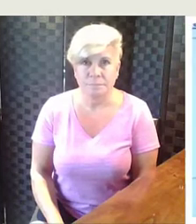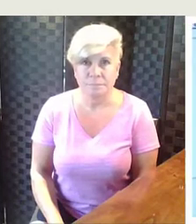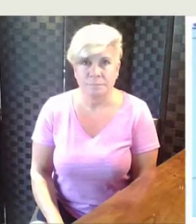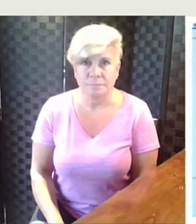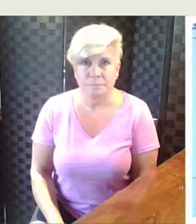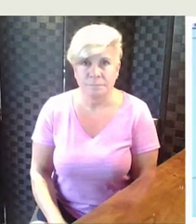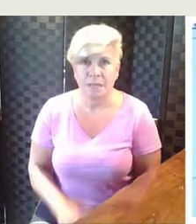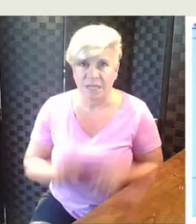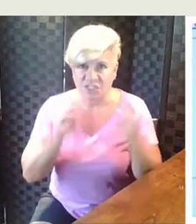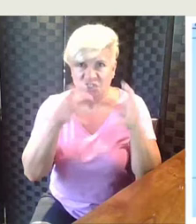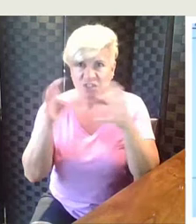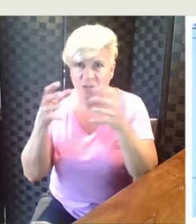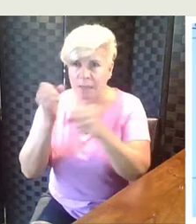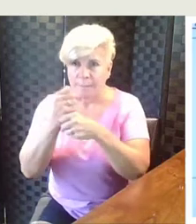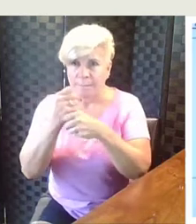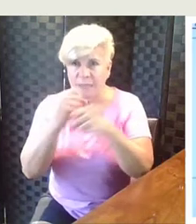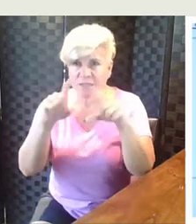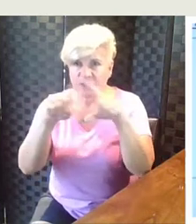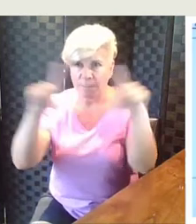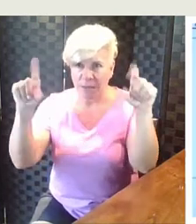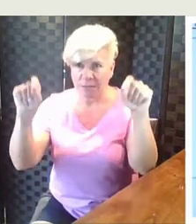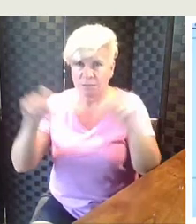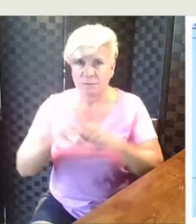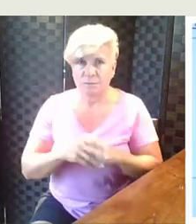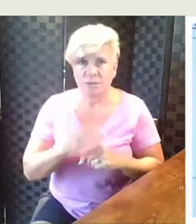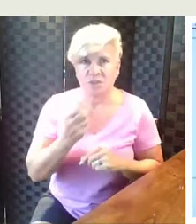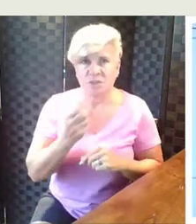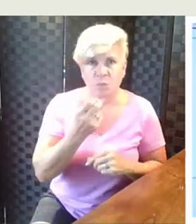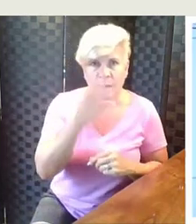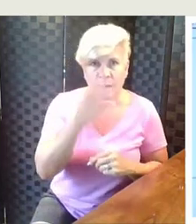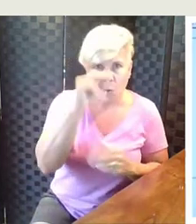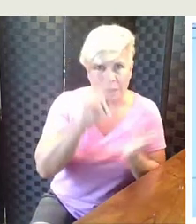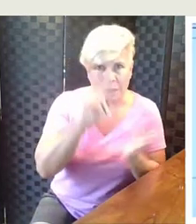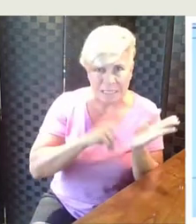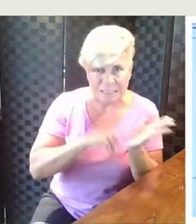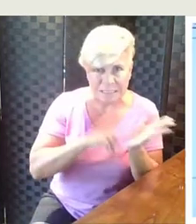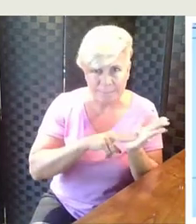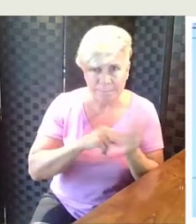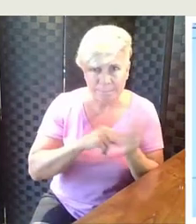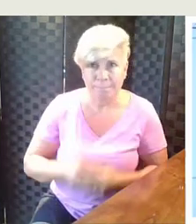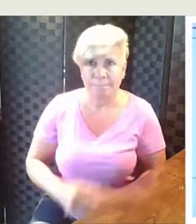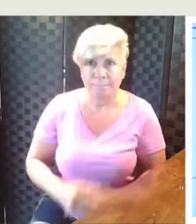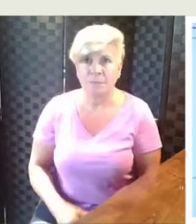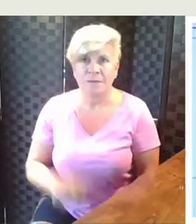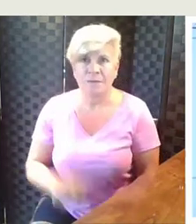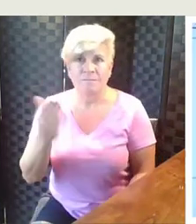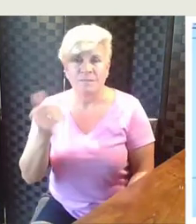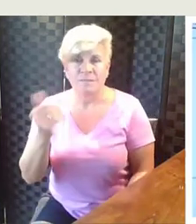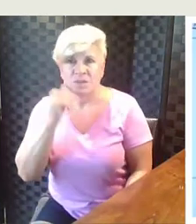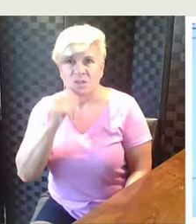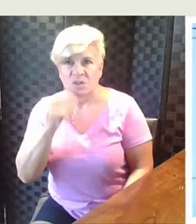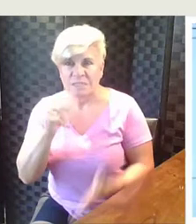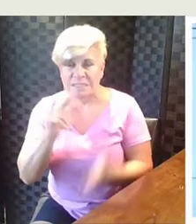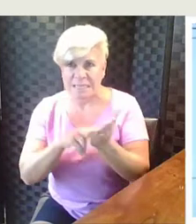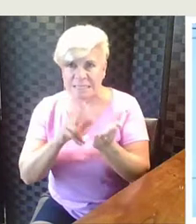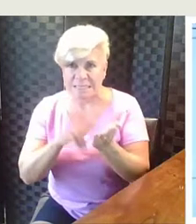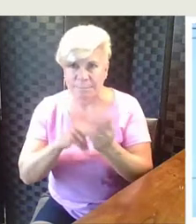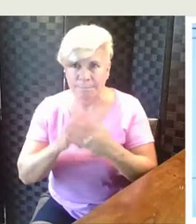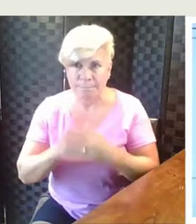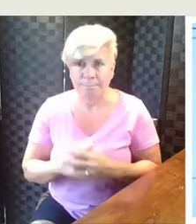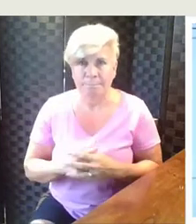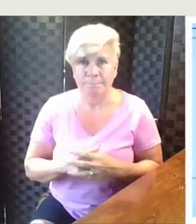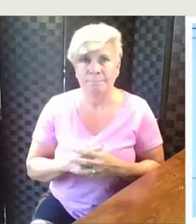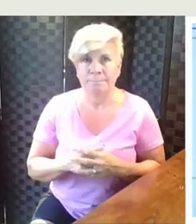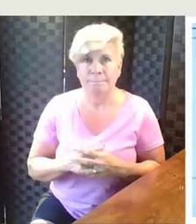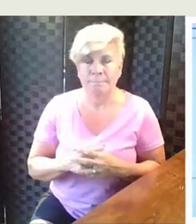And then chunk it and create your model. There are twelve boys signed up for summer camp. There are fifteen girls signed up as well.